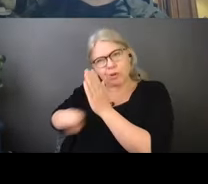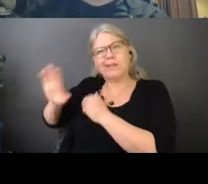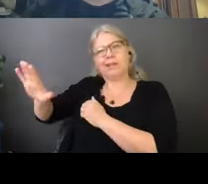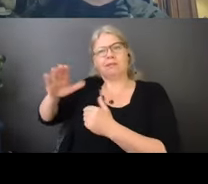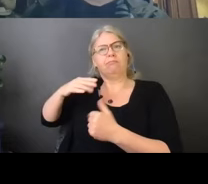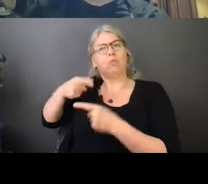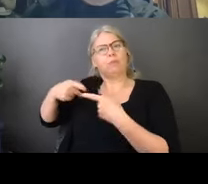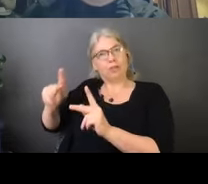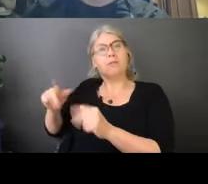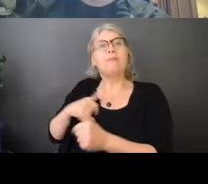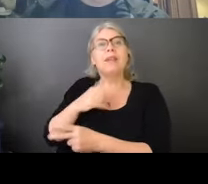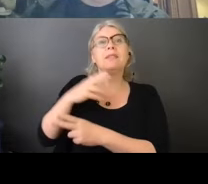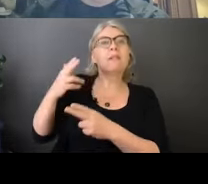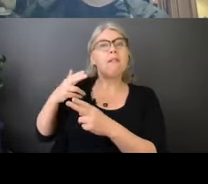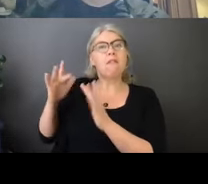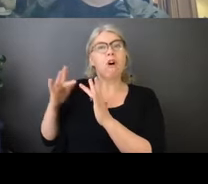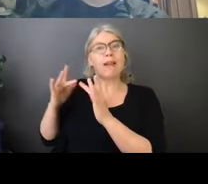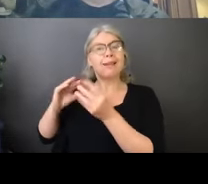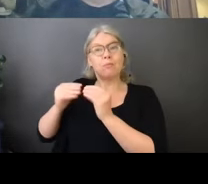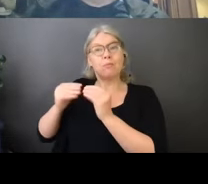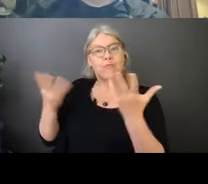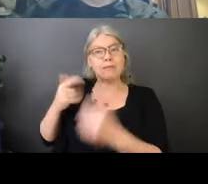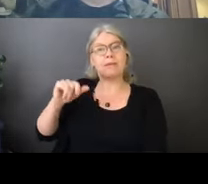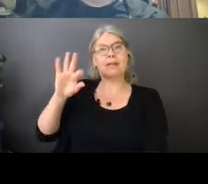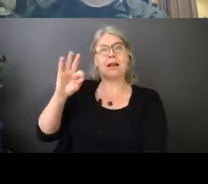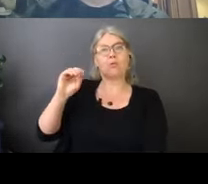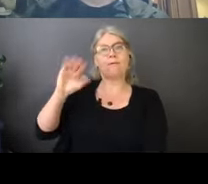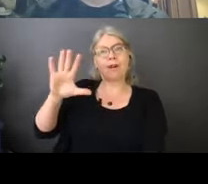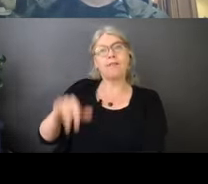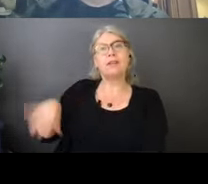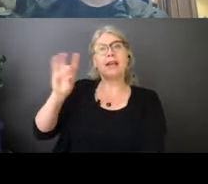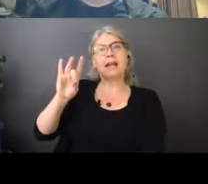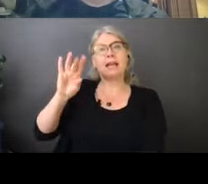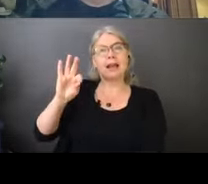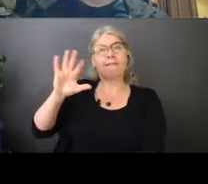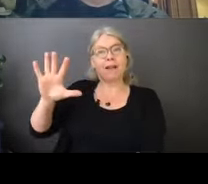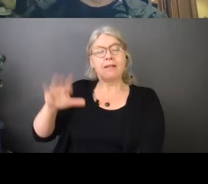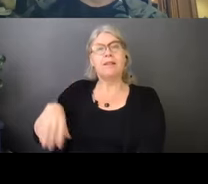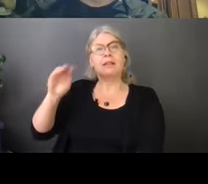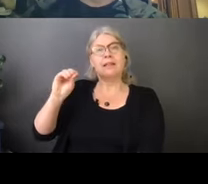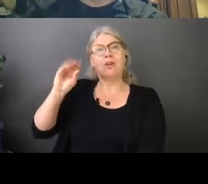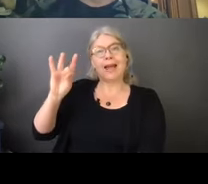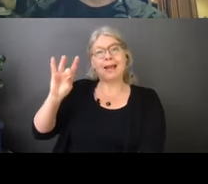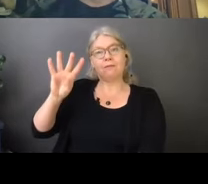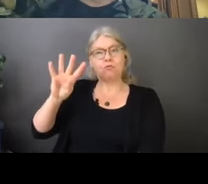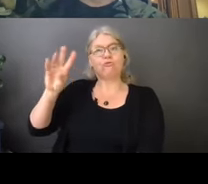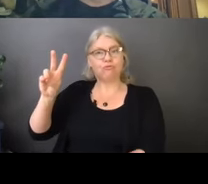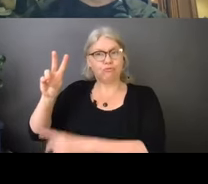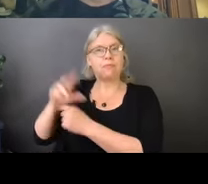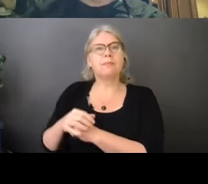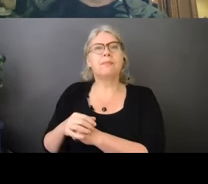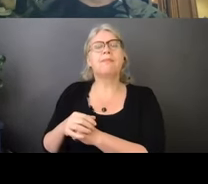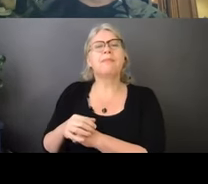-0842. And this workshop is based on Ontario IPAC practices.